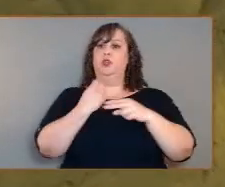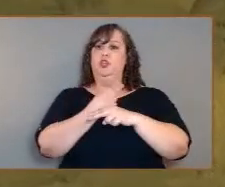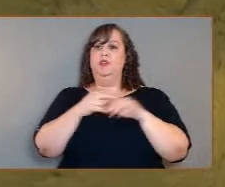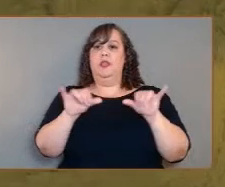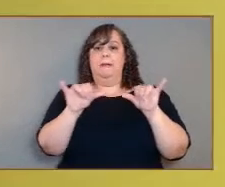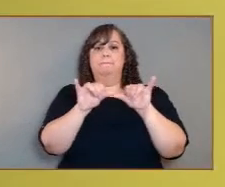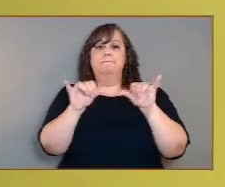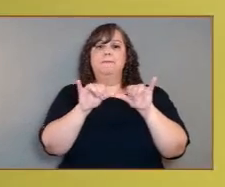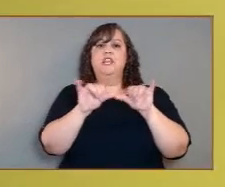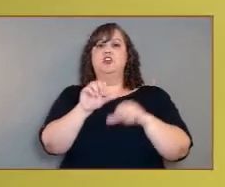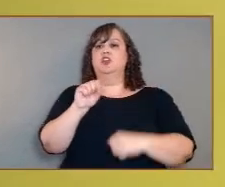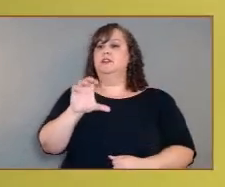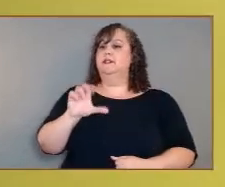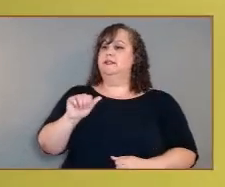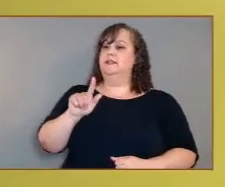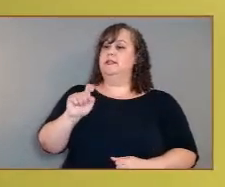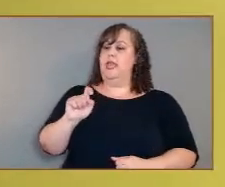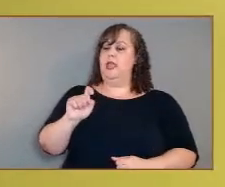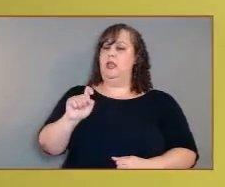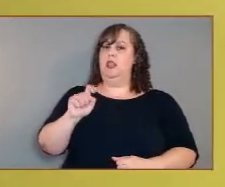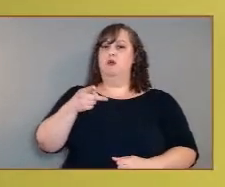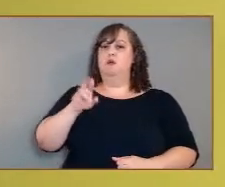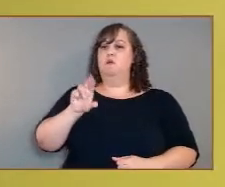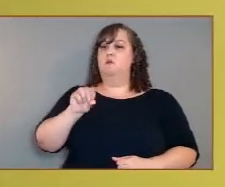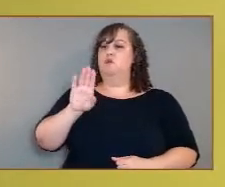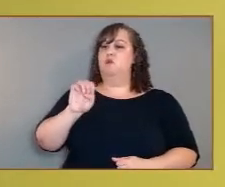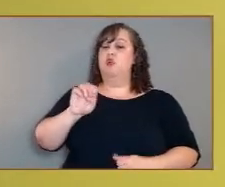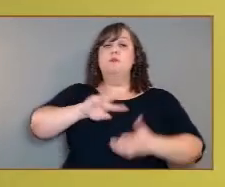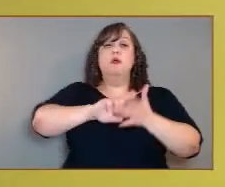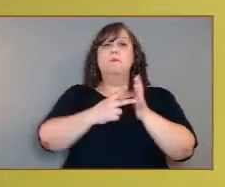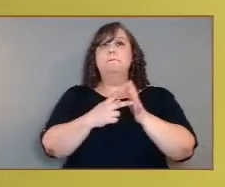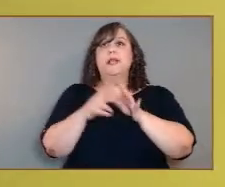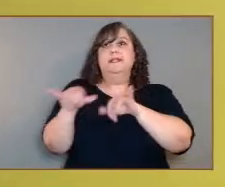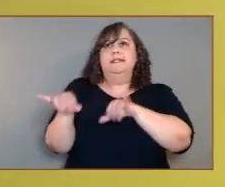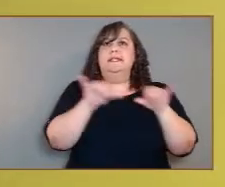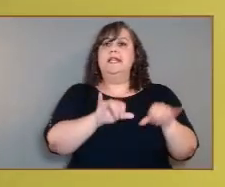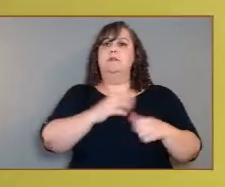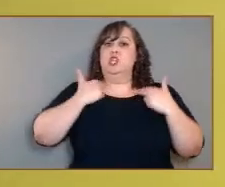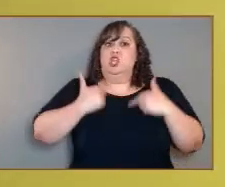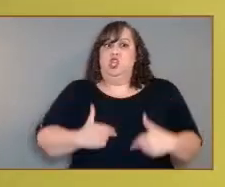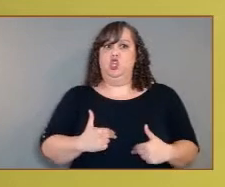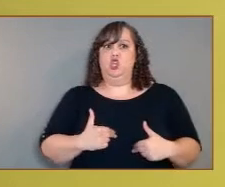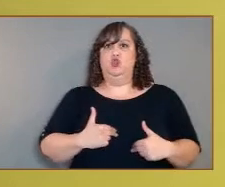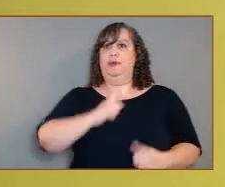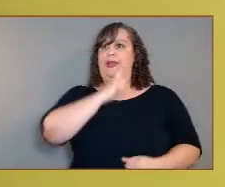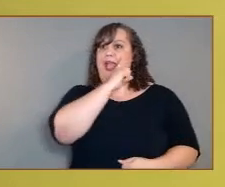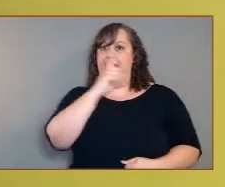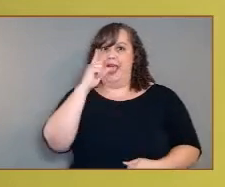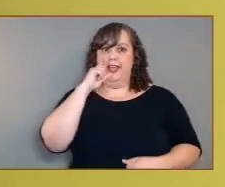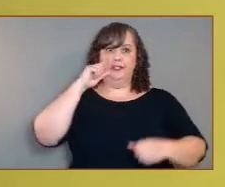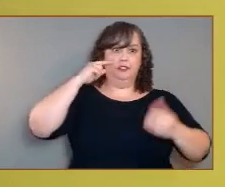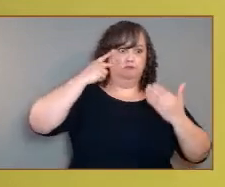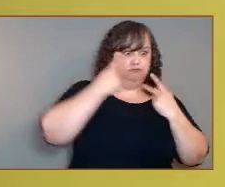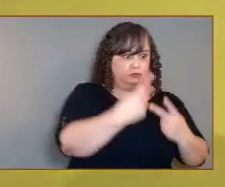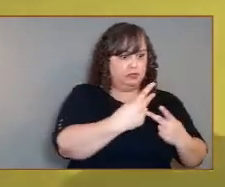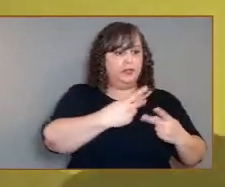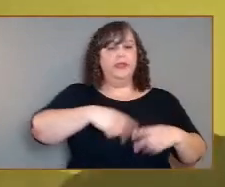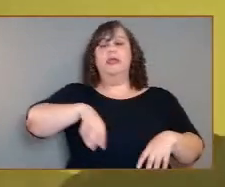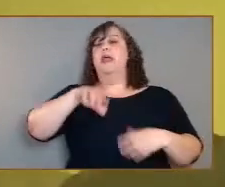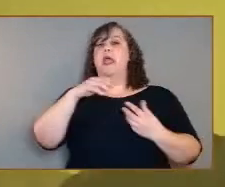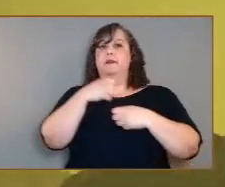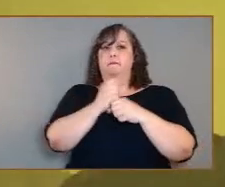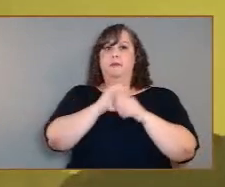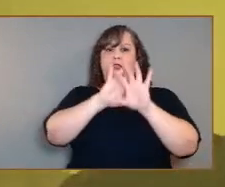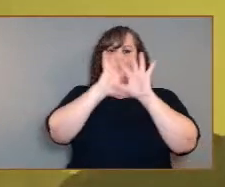see the surface with humanscale eyes in 3D and compositionally as we take the plunge. And our spacecraft will unravel the